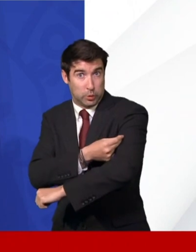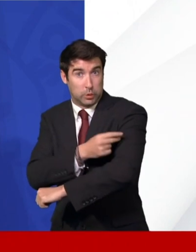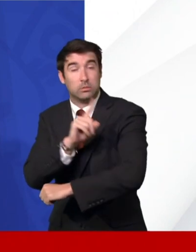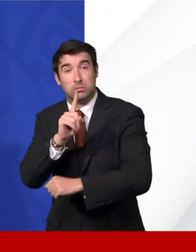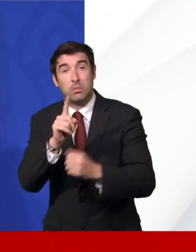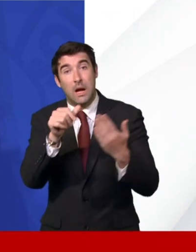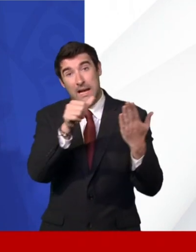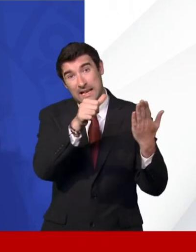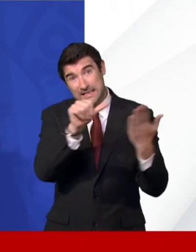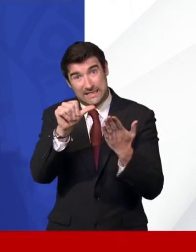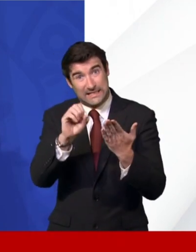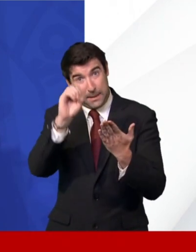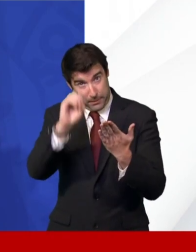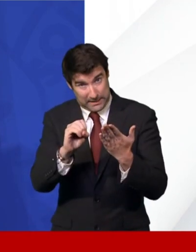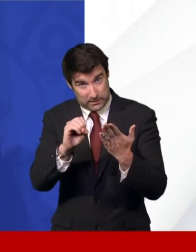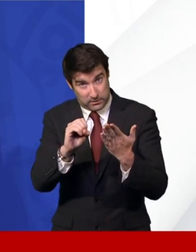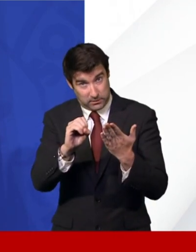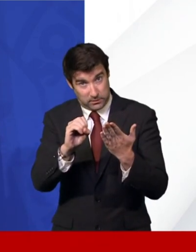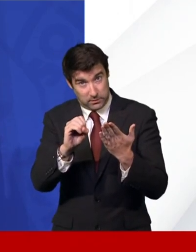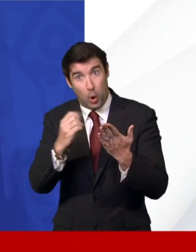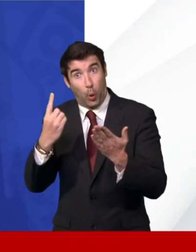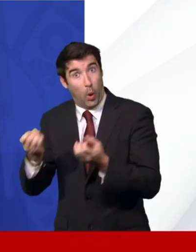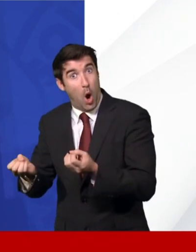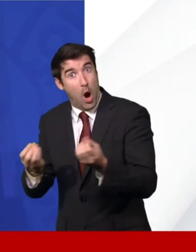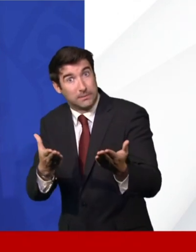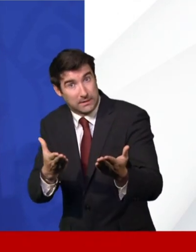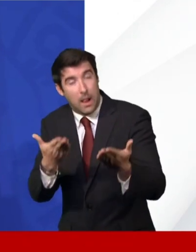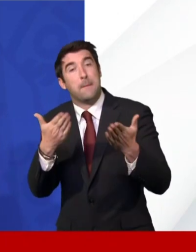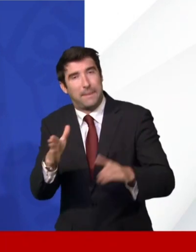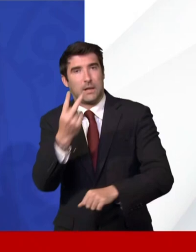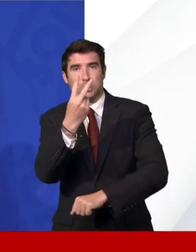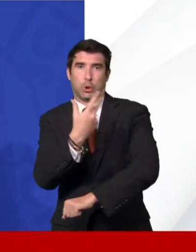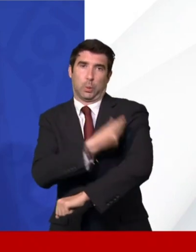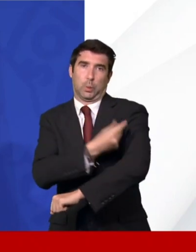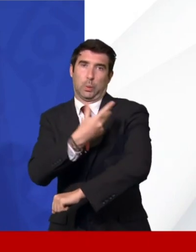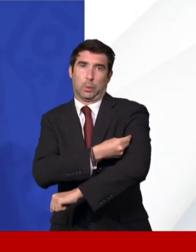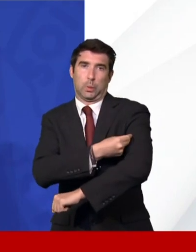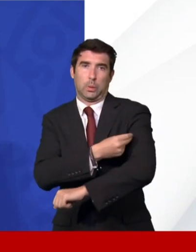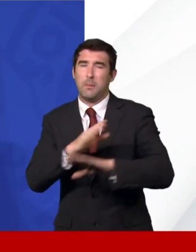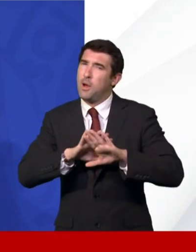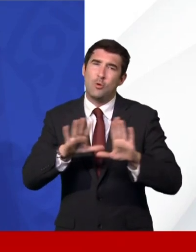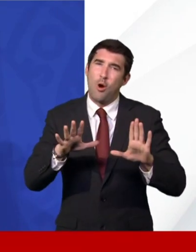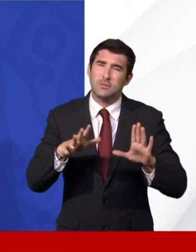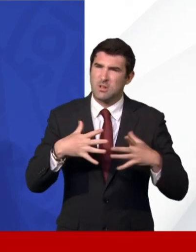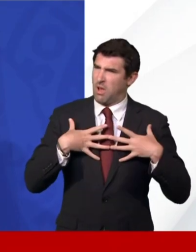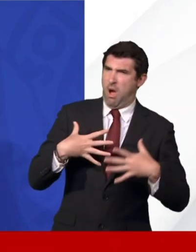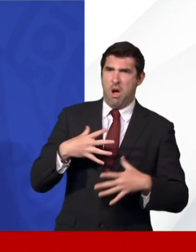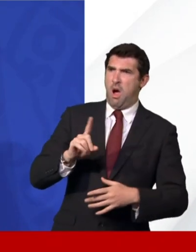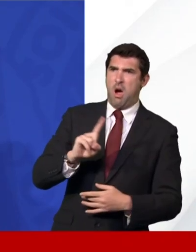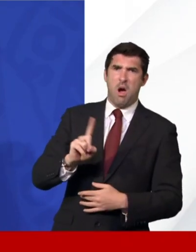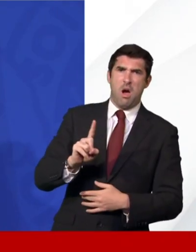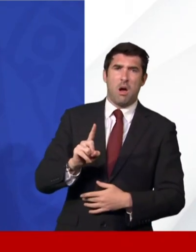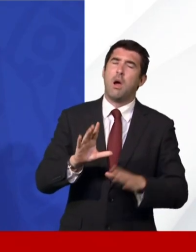admitted to hospital with COVID have been double vaccinated. And that's not surprising because the vaccines are not 100%